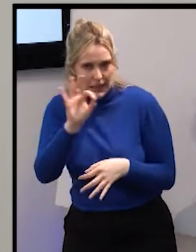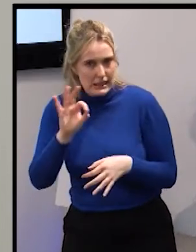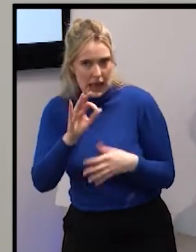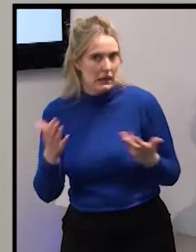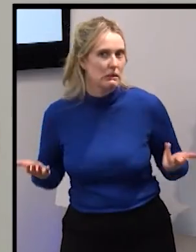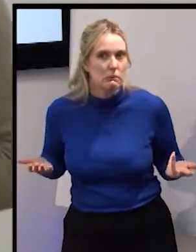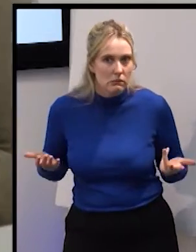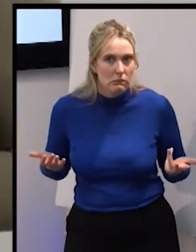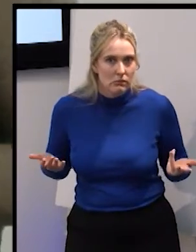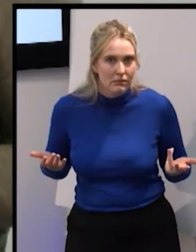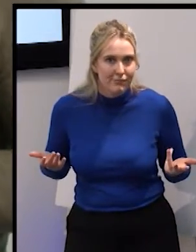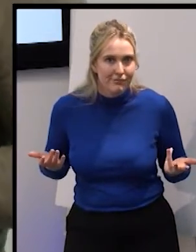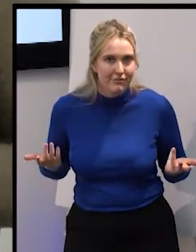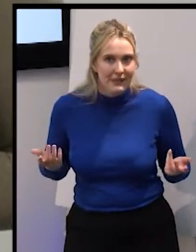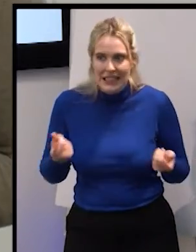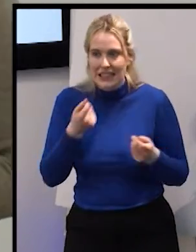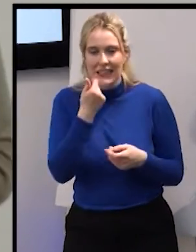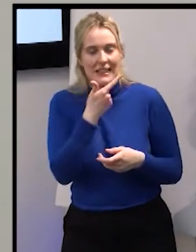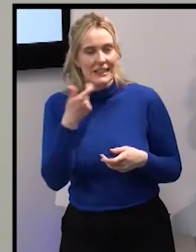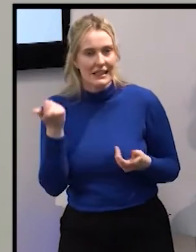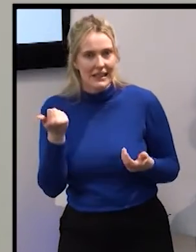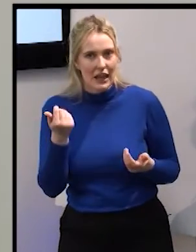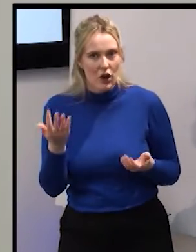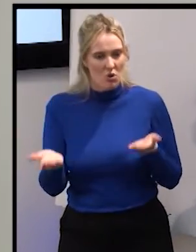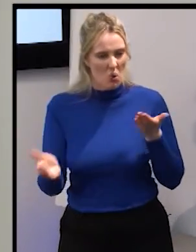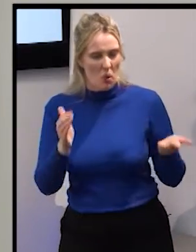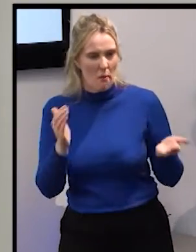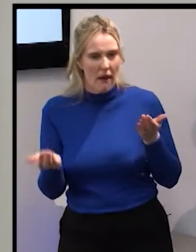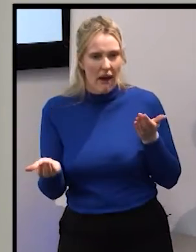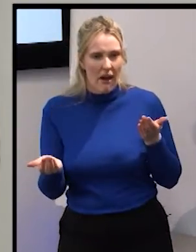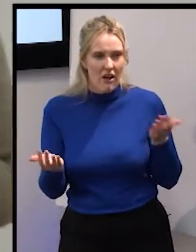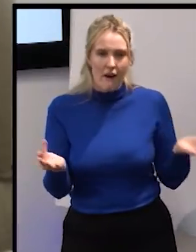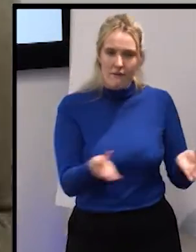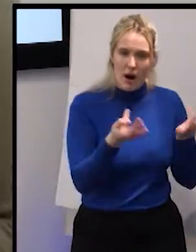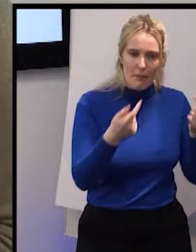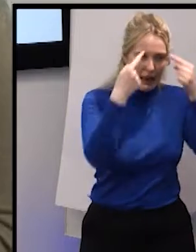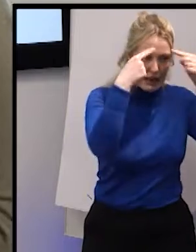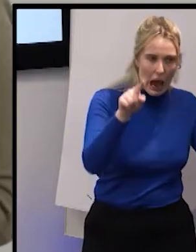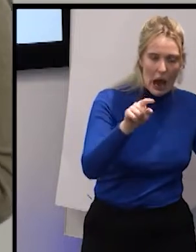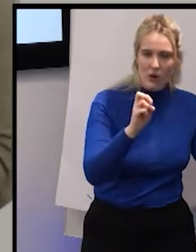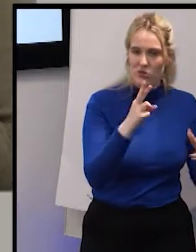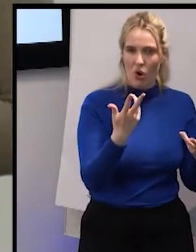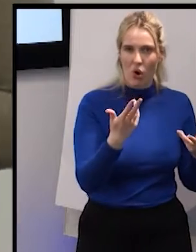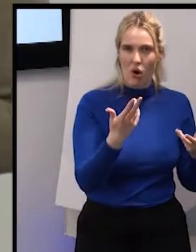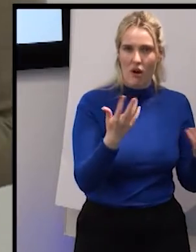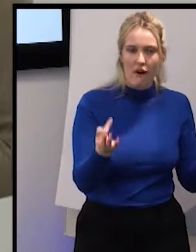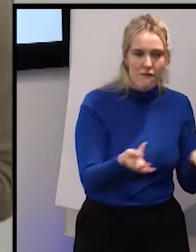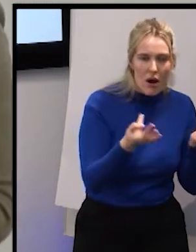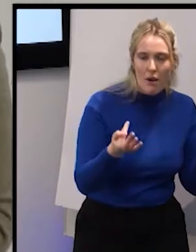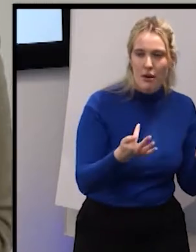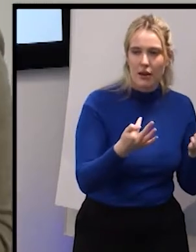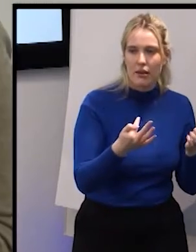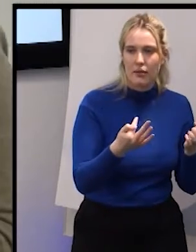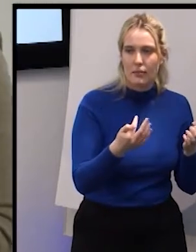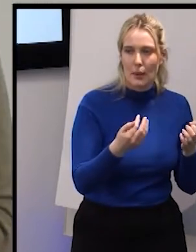environmentally friendly when compared to let's say farming cows or farming for beef or